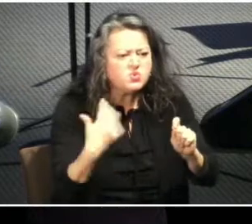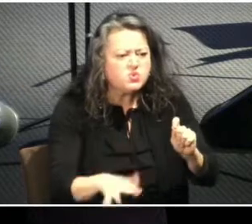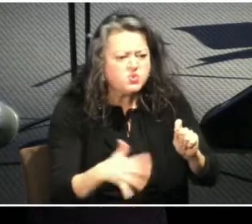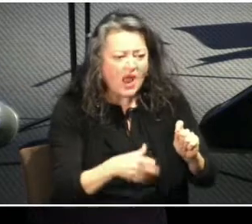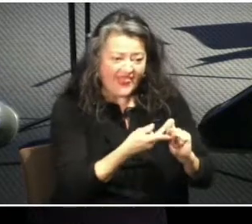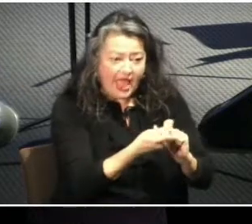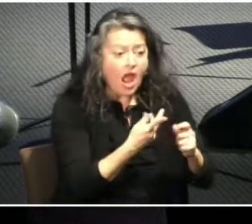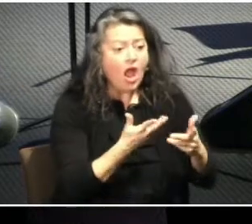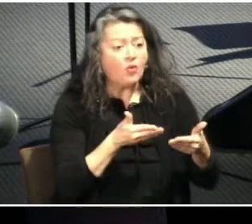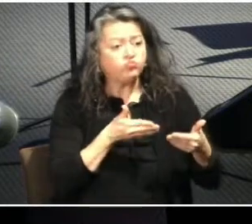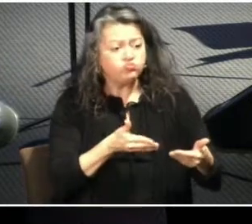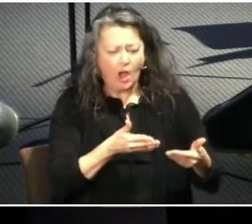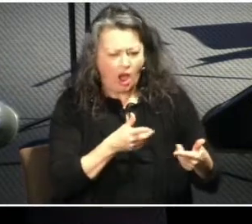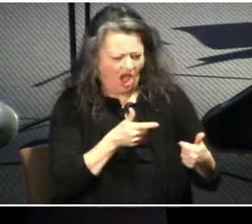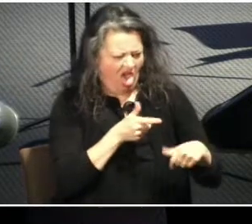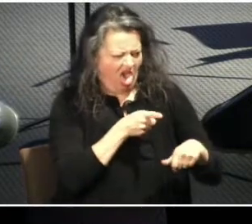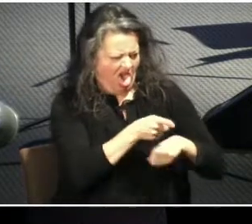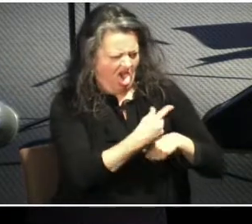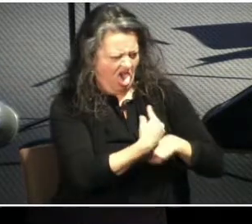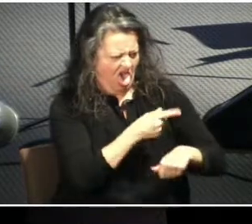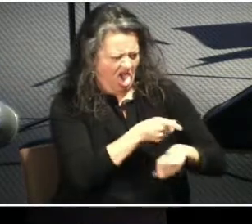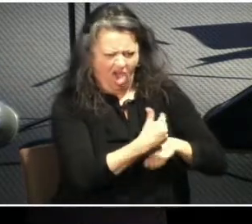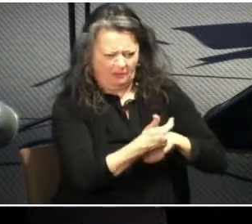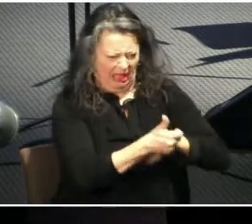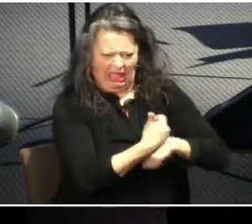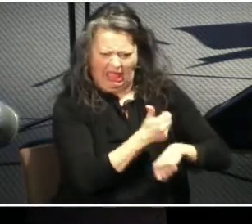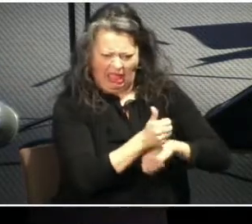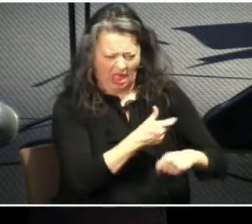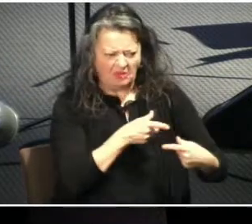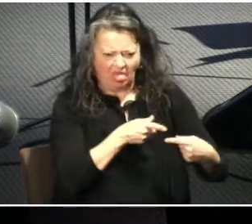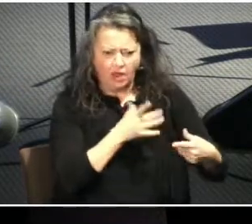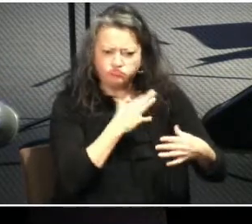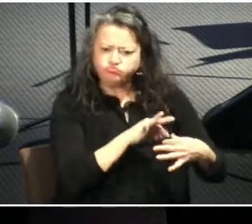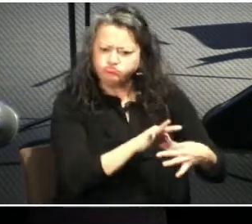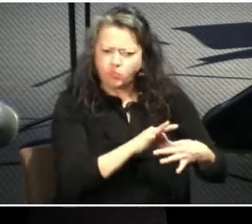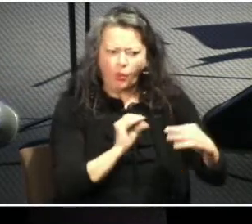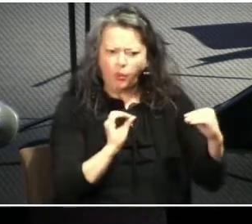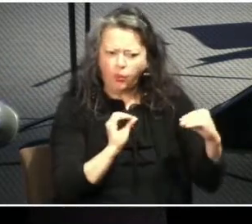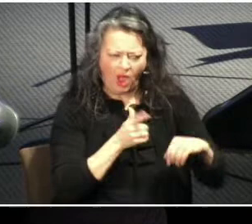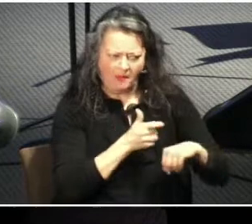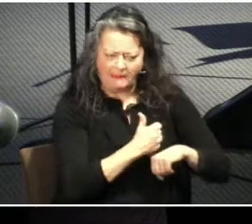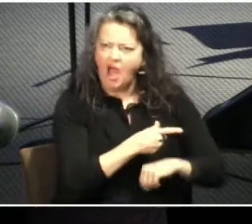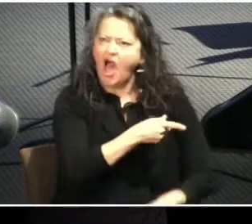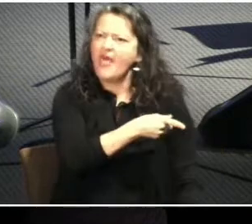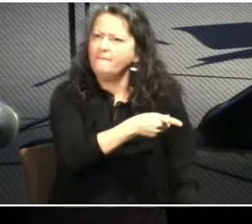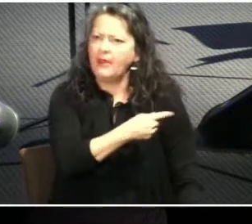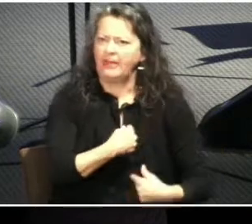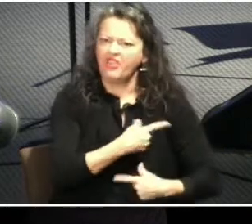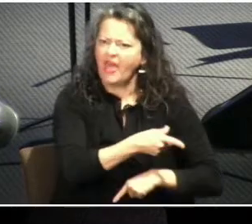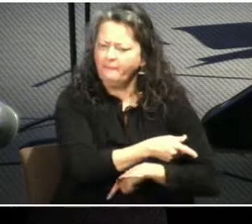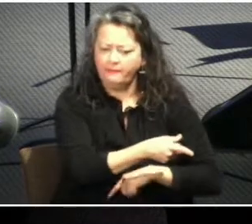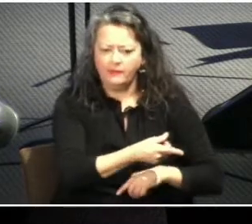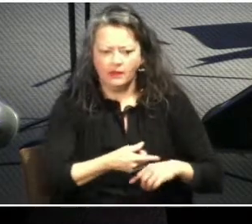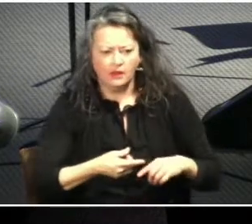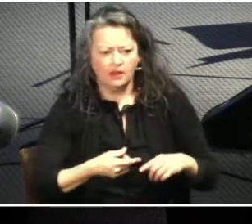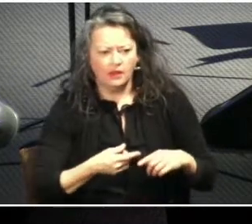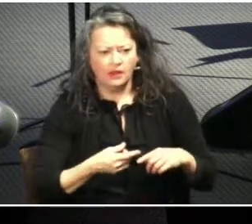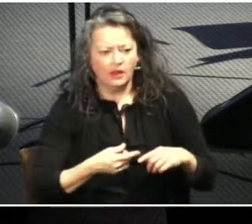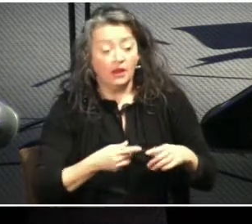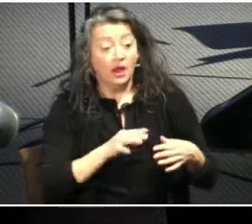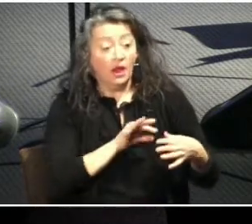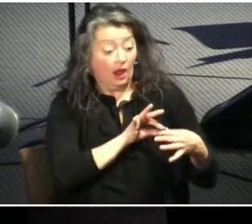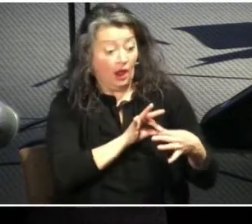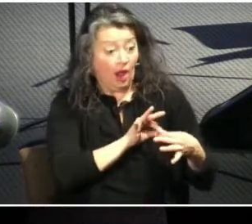shifting finger pointing accusation and rather than the otherness becoming a source of completion